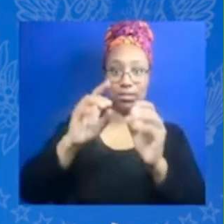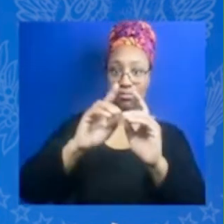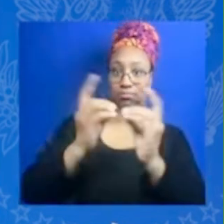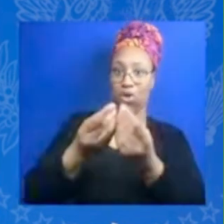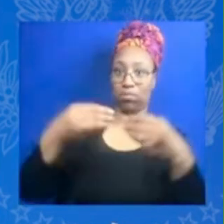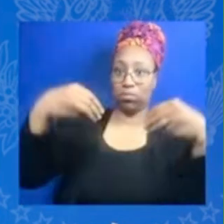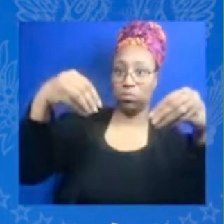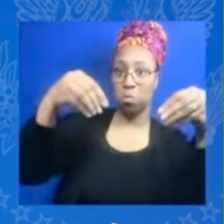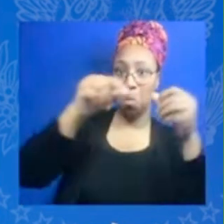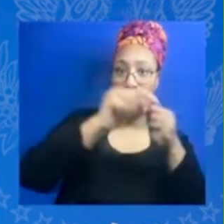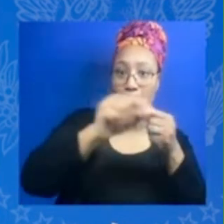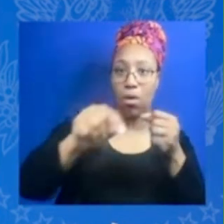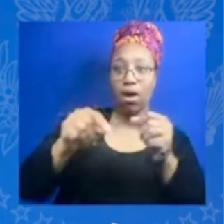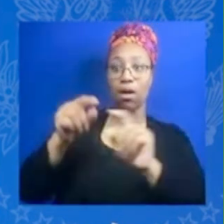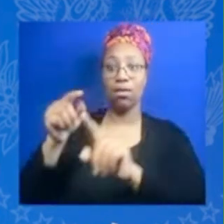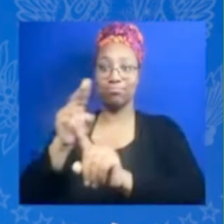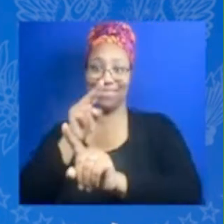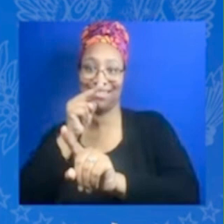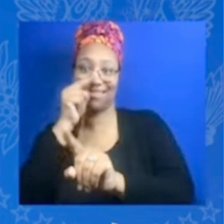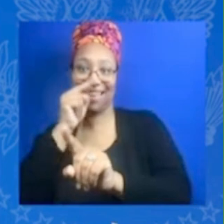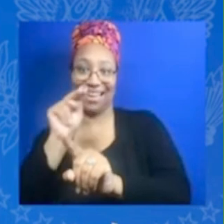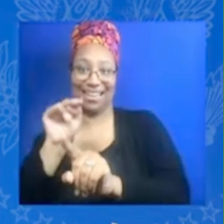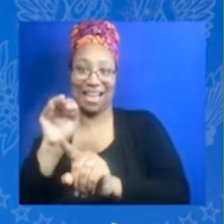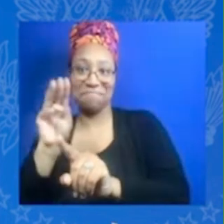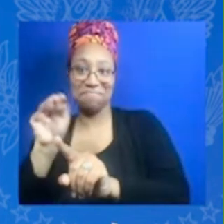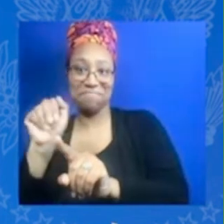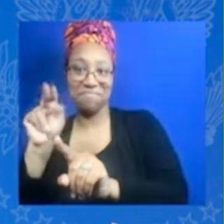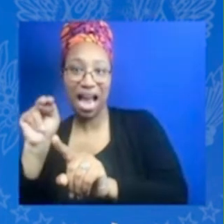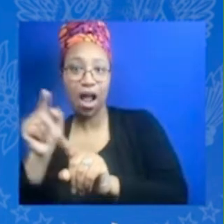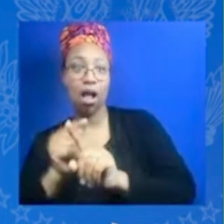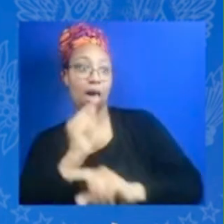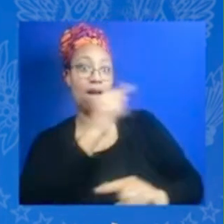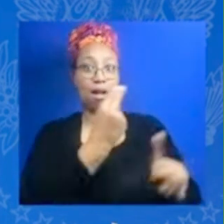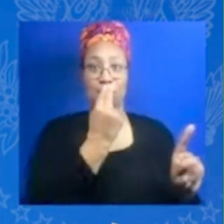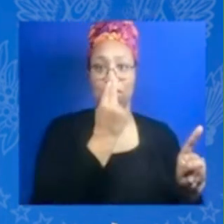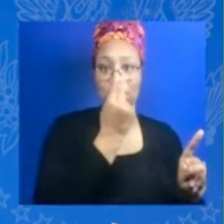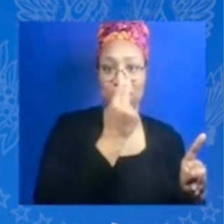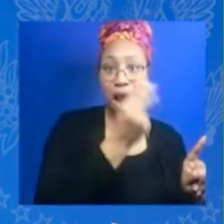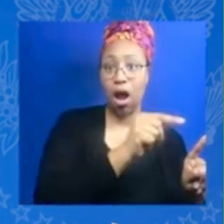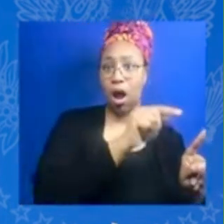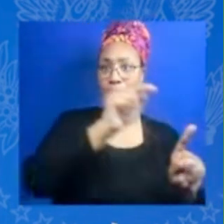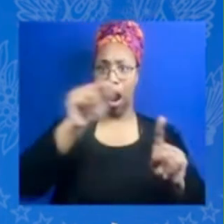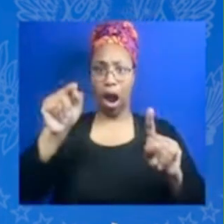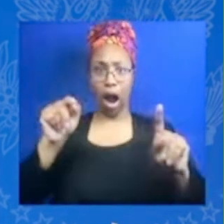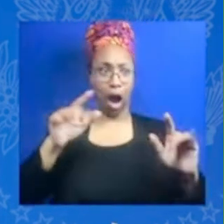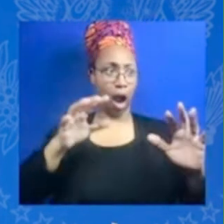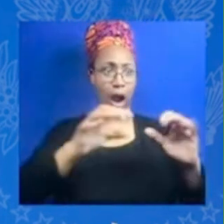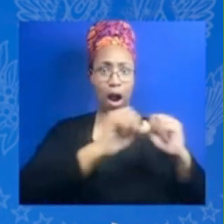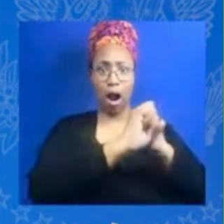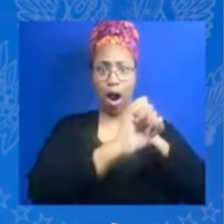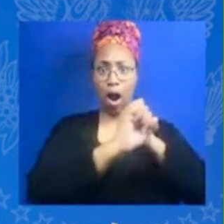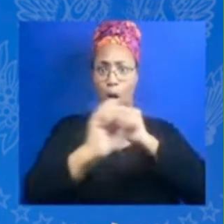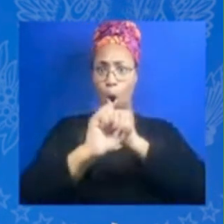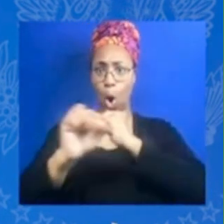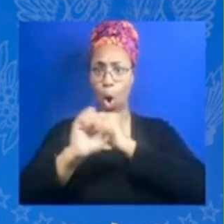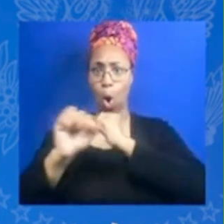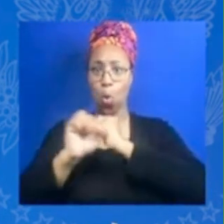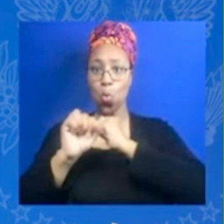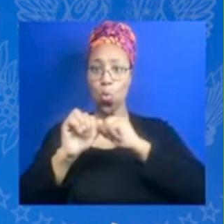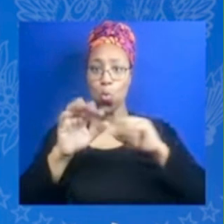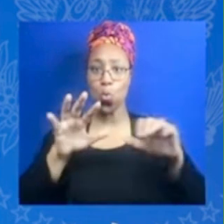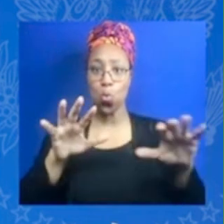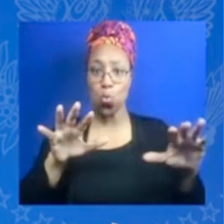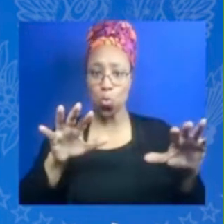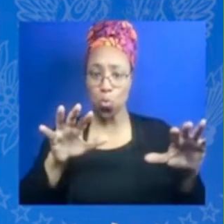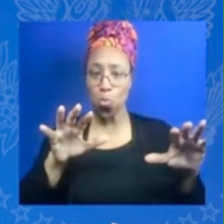sold in the store they put me in the sleepiest corner of the store and so I think a lot of entrepreneurs you know you think you get the